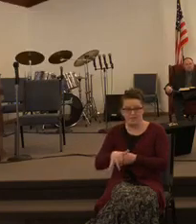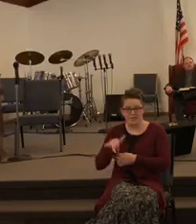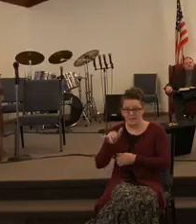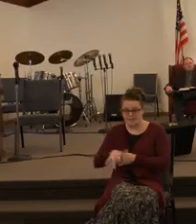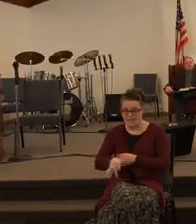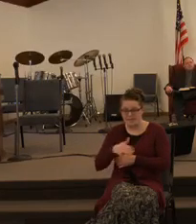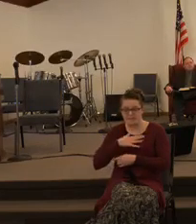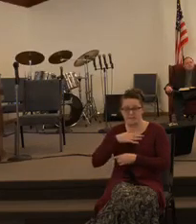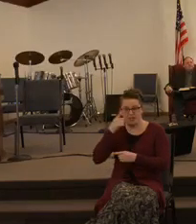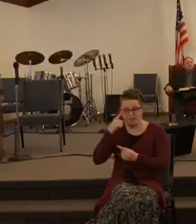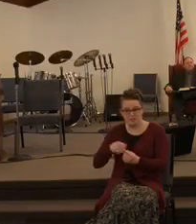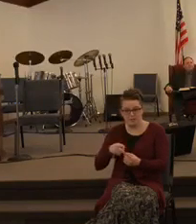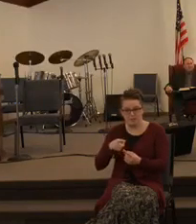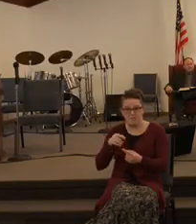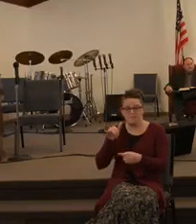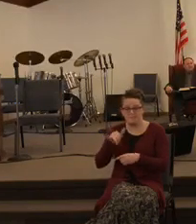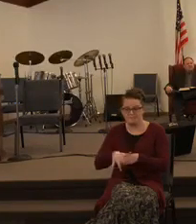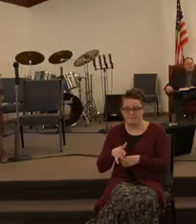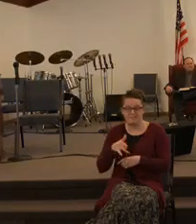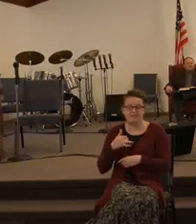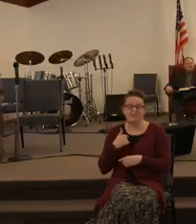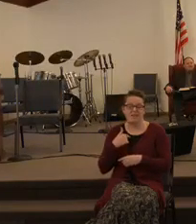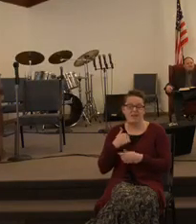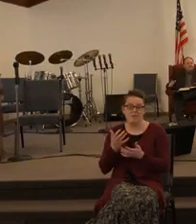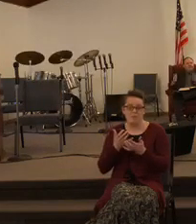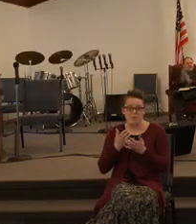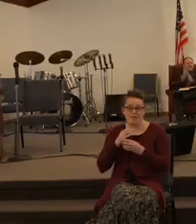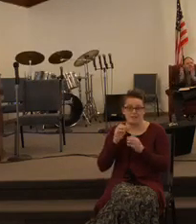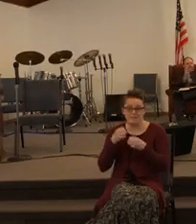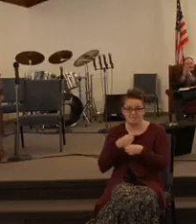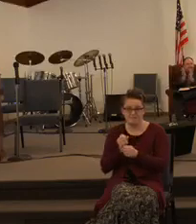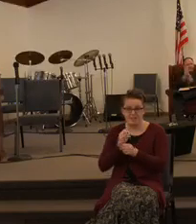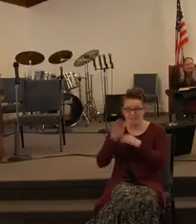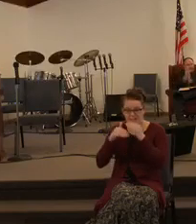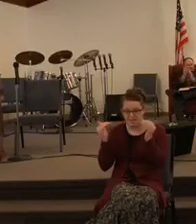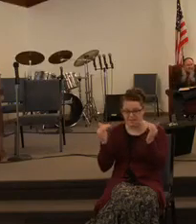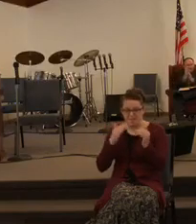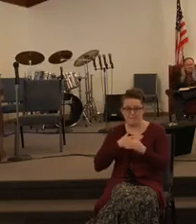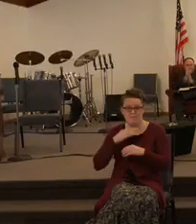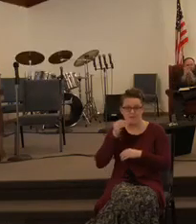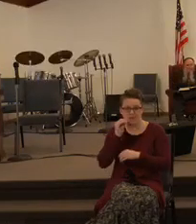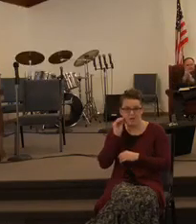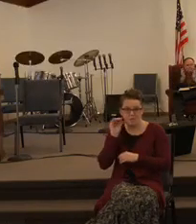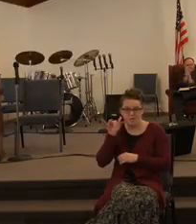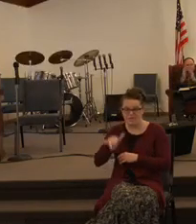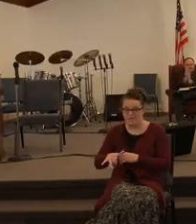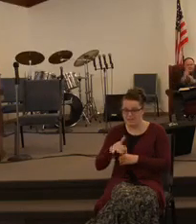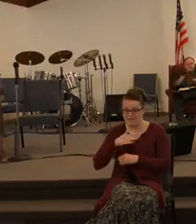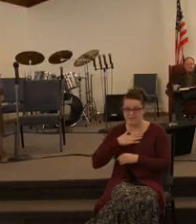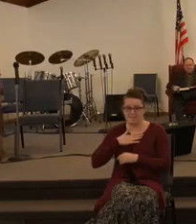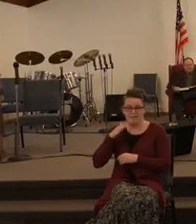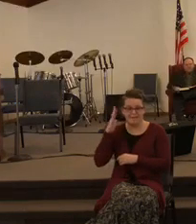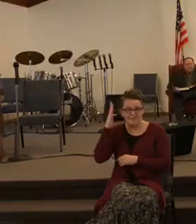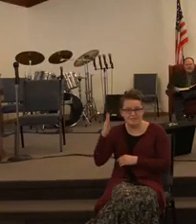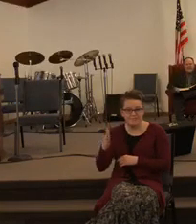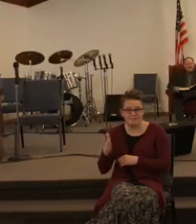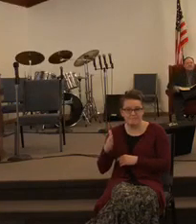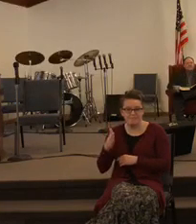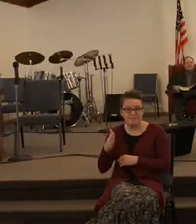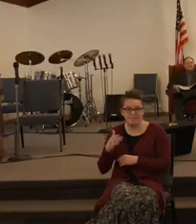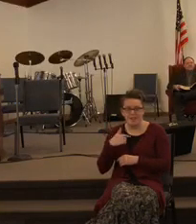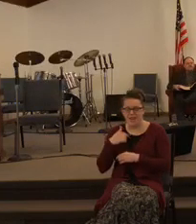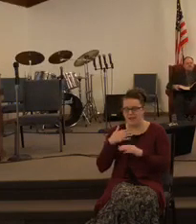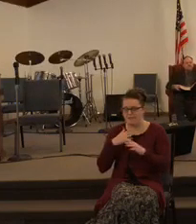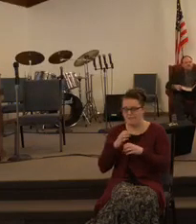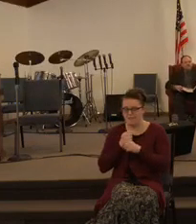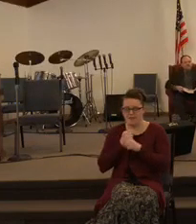this evening. I want to make heaven my home. That's my vision. To be able to walk on those streets of gold. To